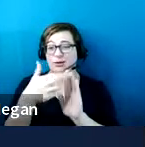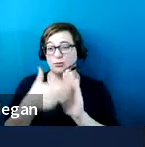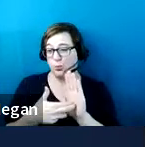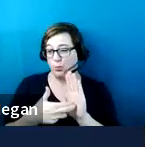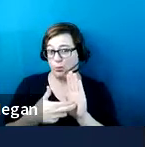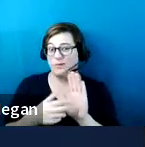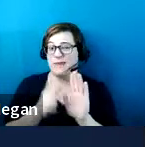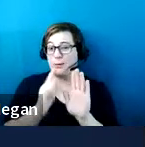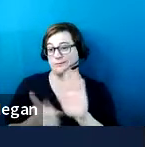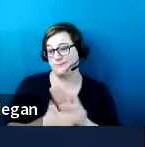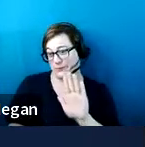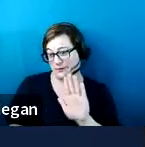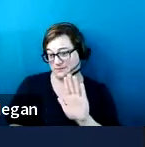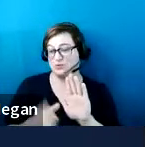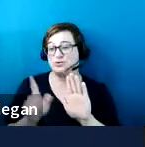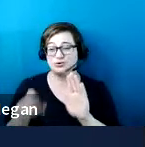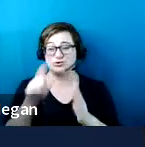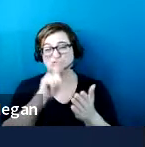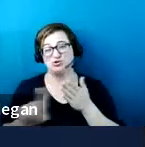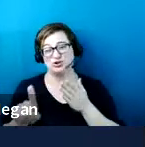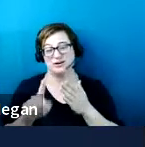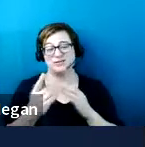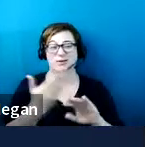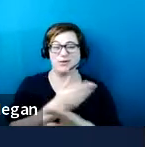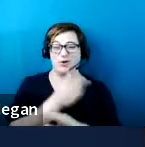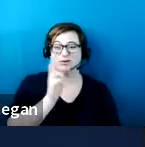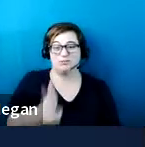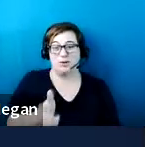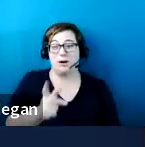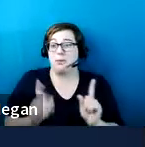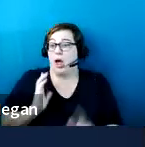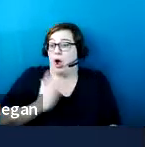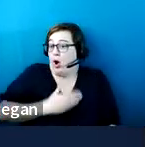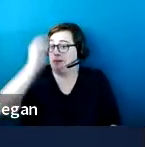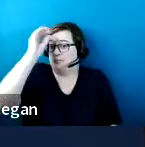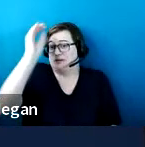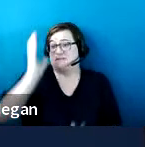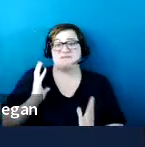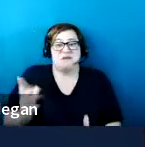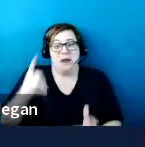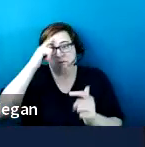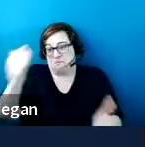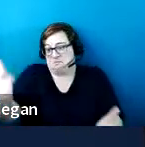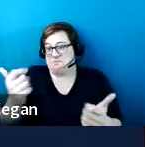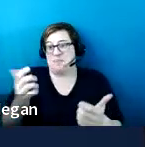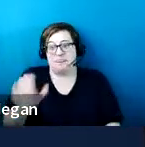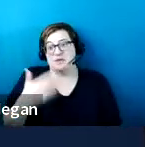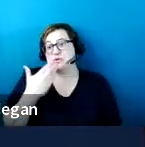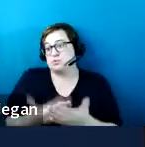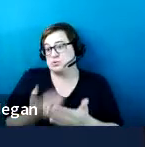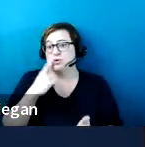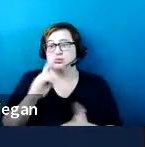doing that. So that's worth checking. But as far as we're concerned, that's a great way for additional accessibility.